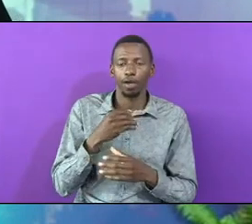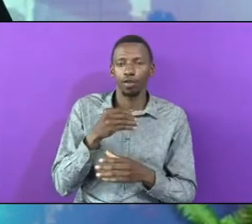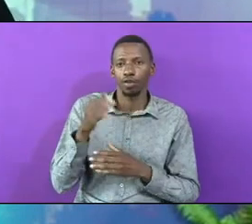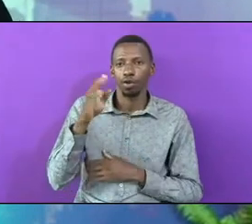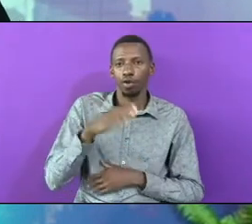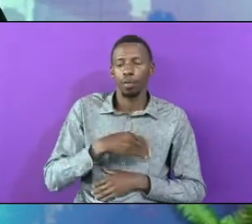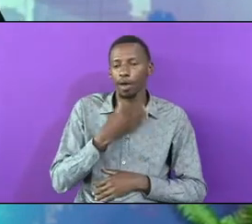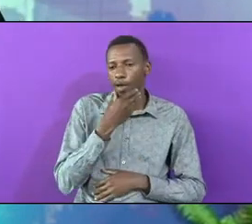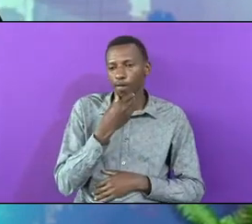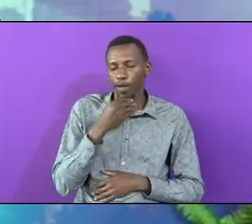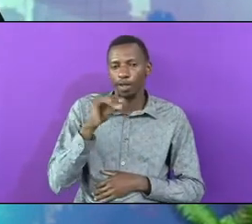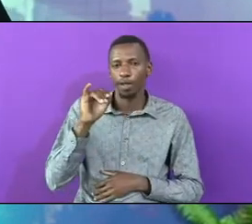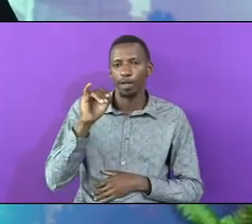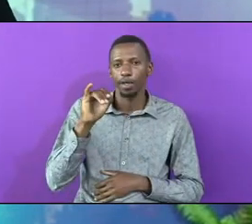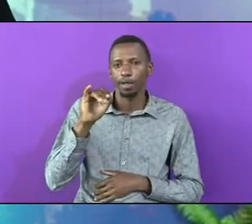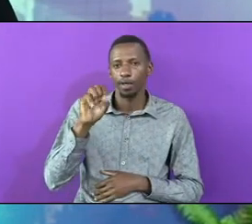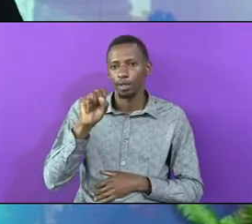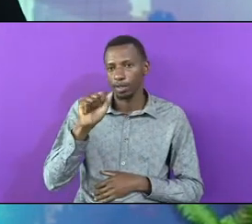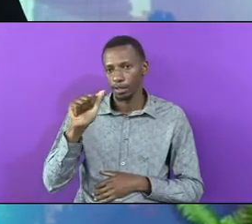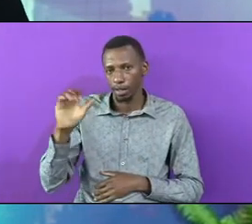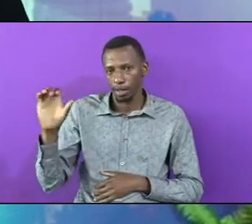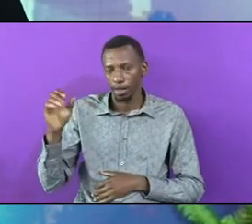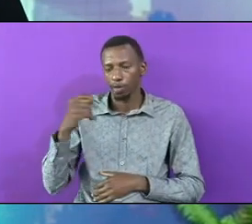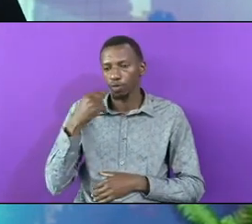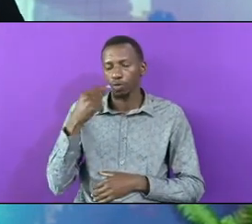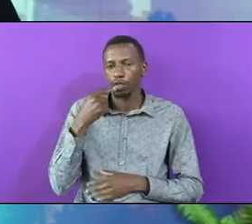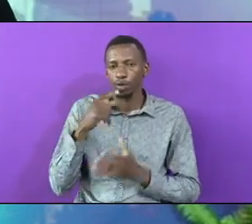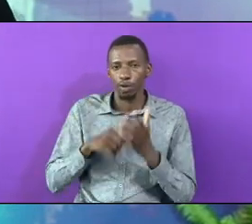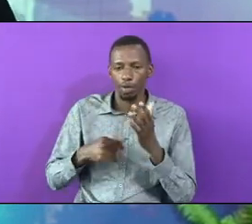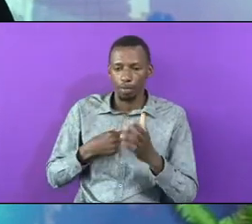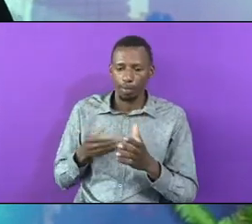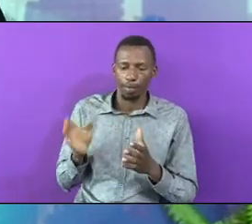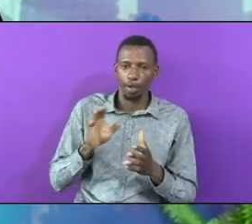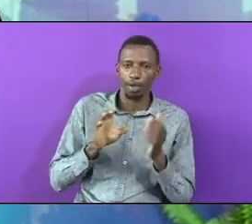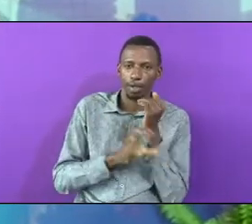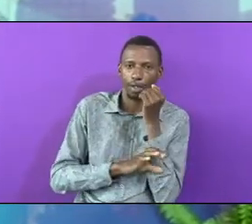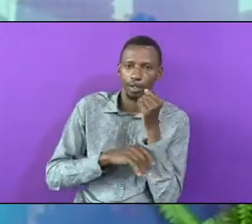Return To Your Country And I Will Do Well With You